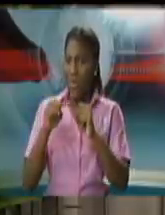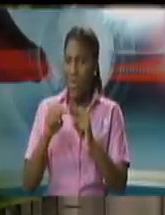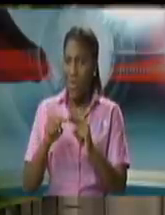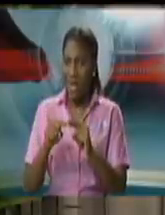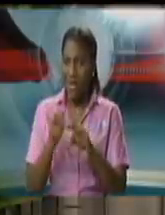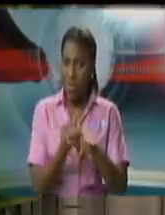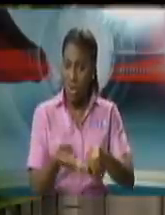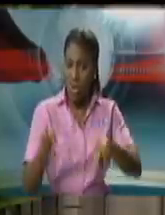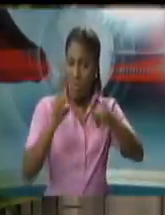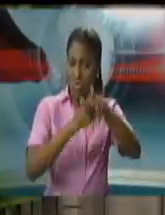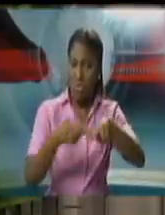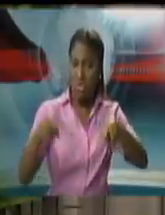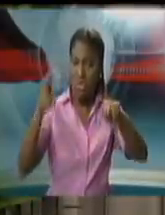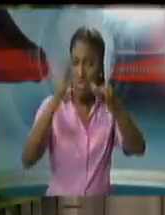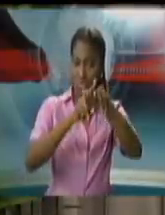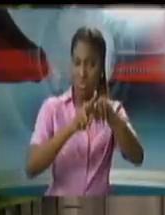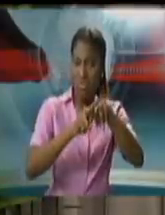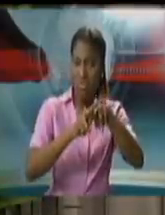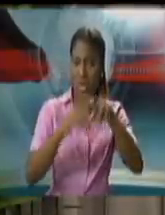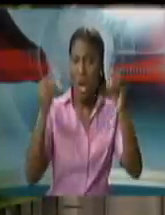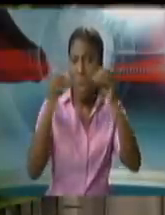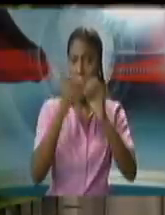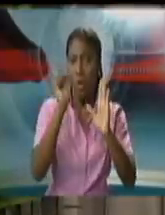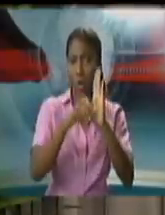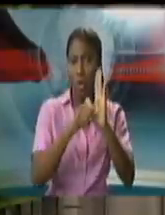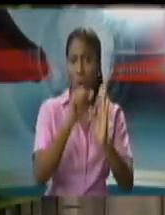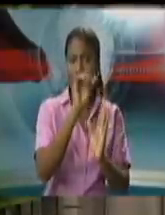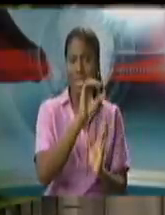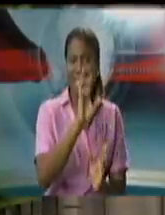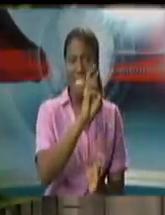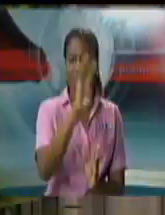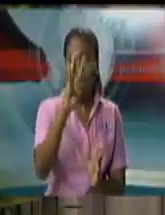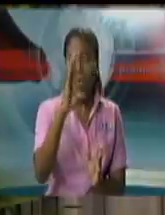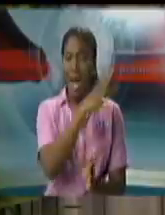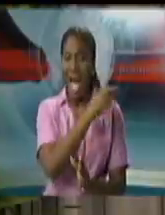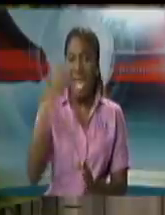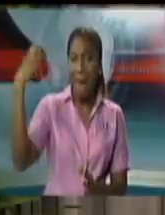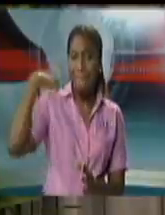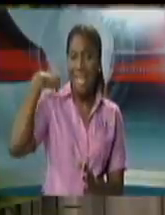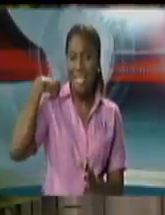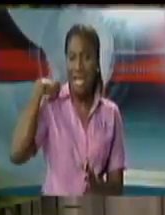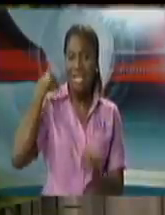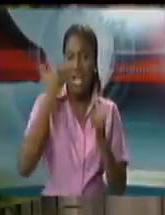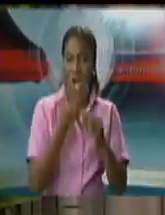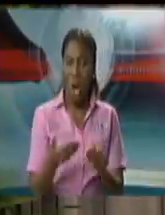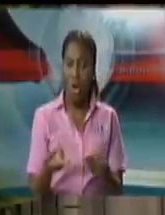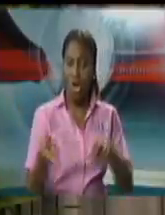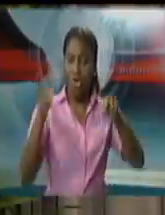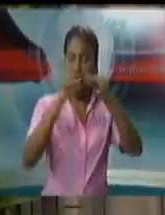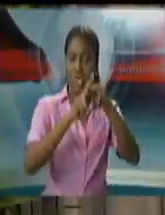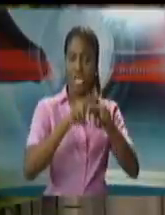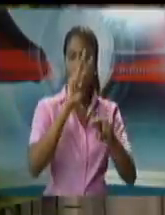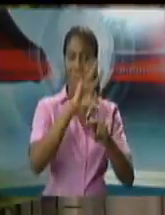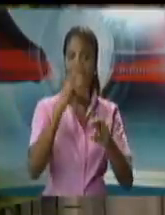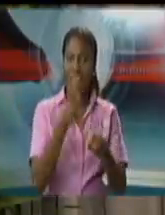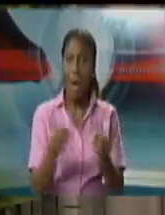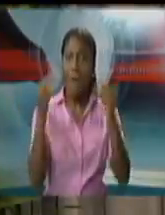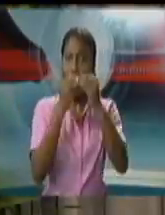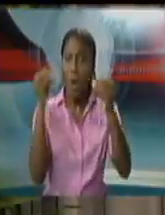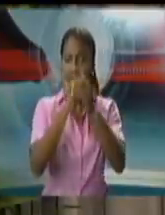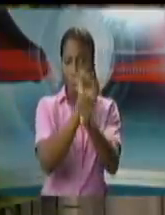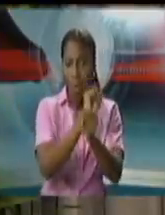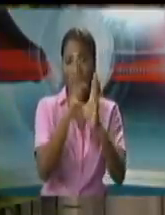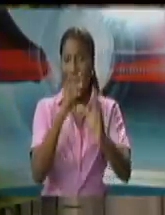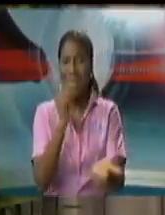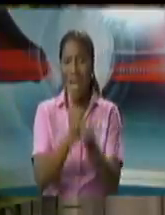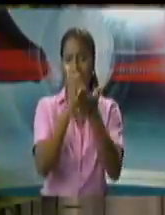as we have if we move the number of masters from 2 to 25 which which we're doing if we move the number of courts from 10 to 64